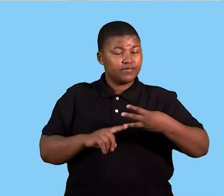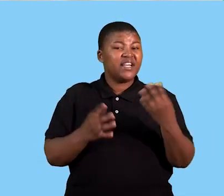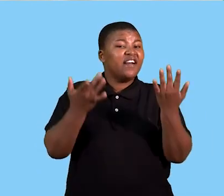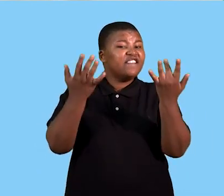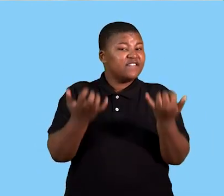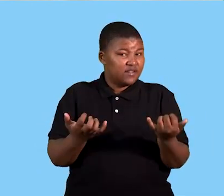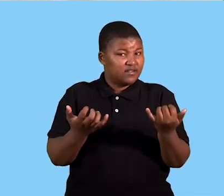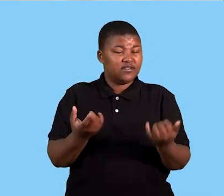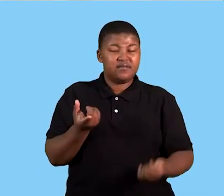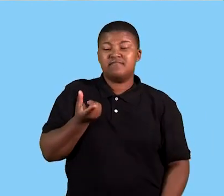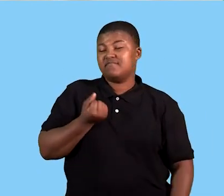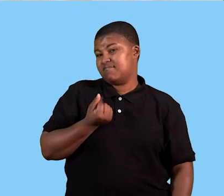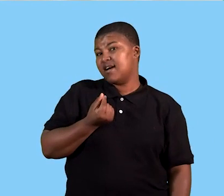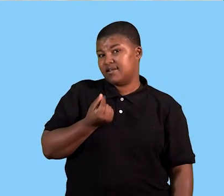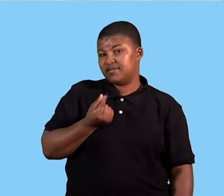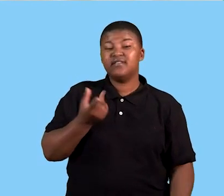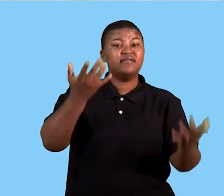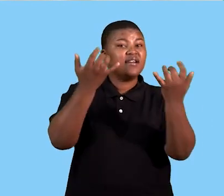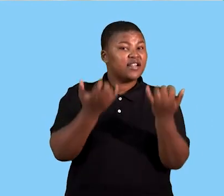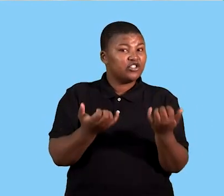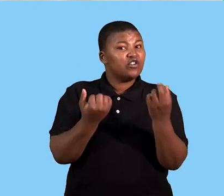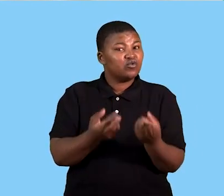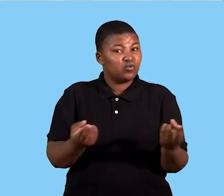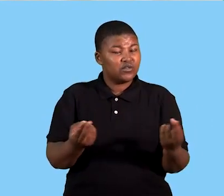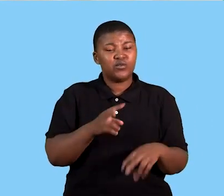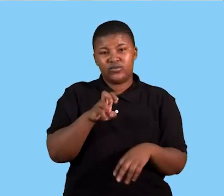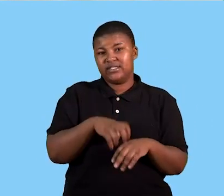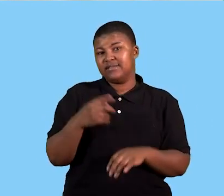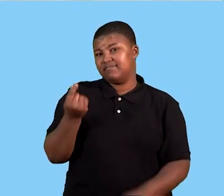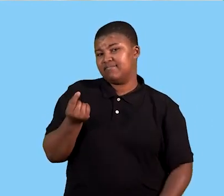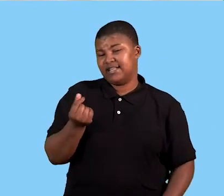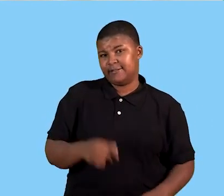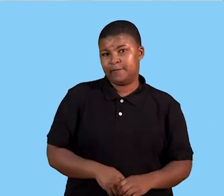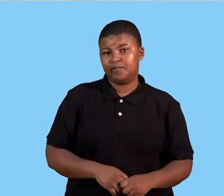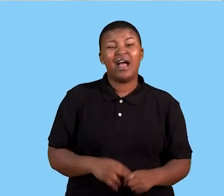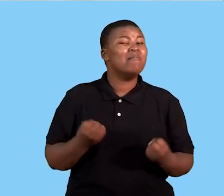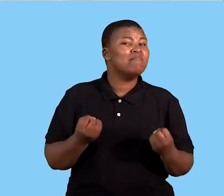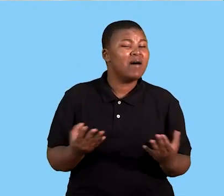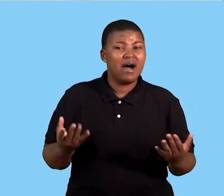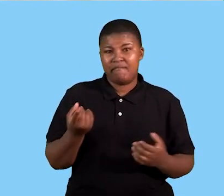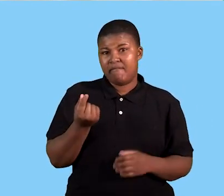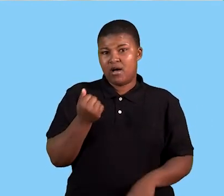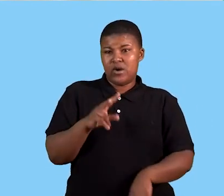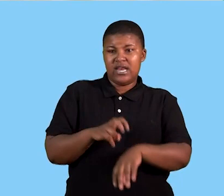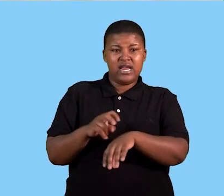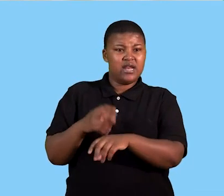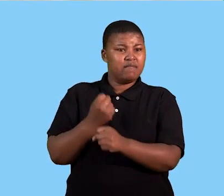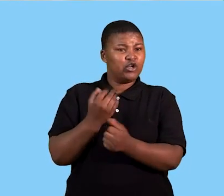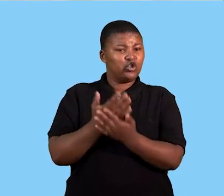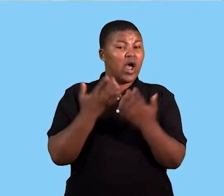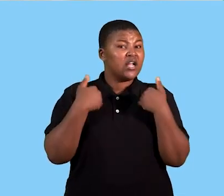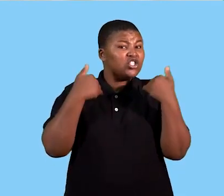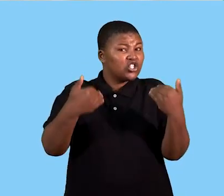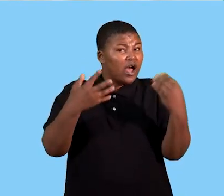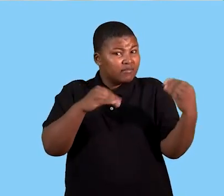resource we need, obviously, is money. So we talk about financial resources. How much money do we need